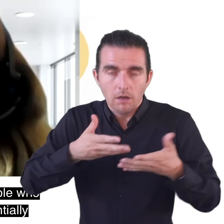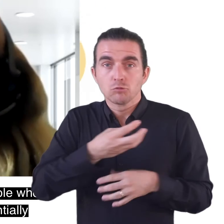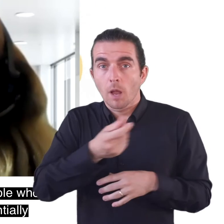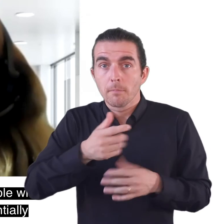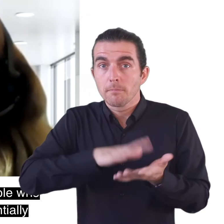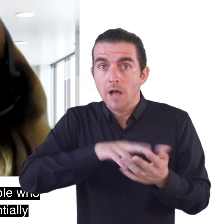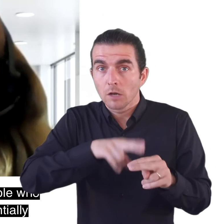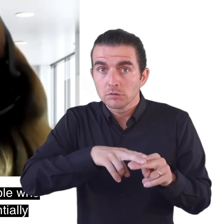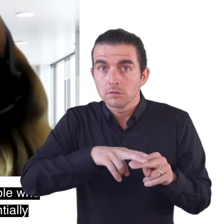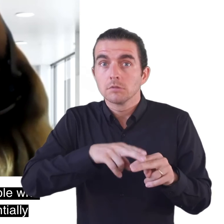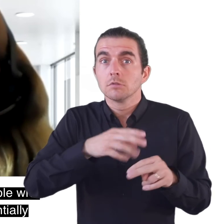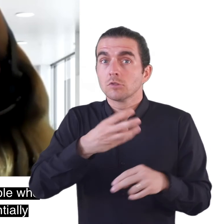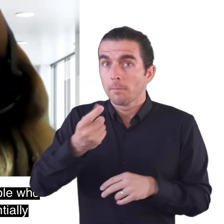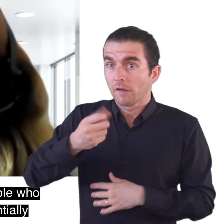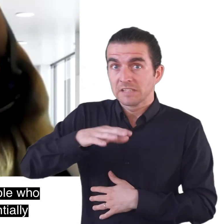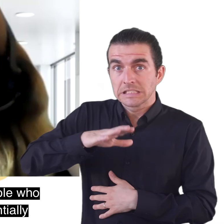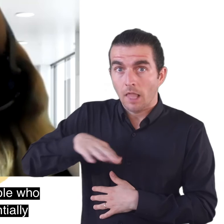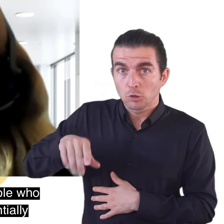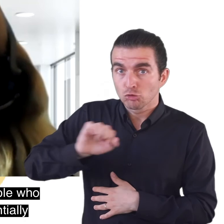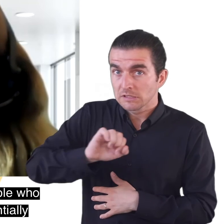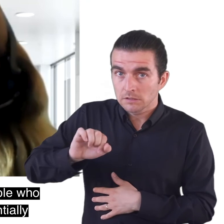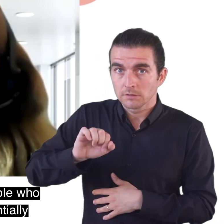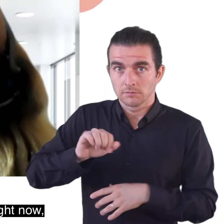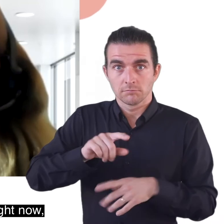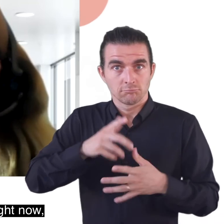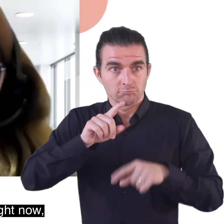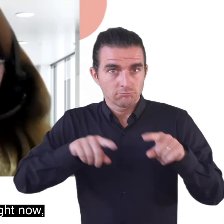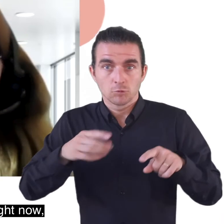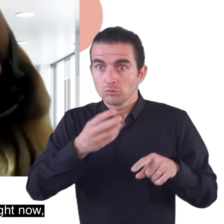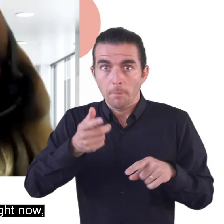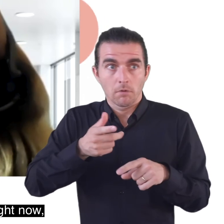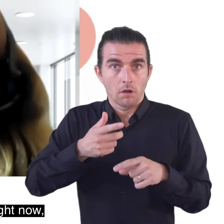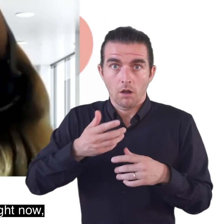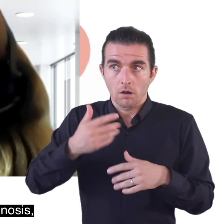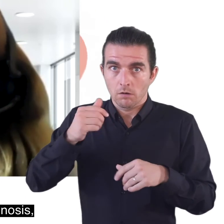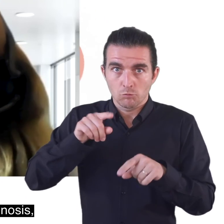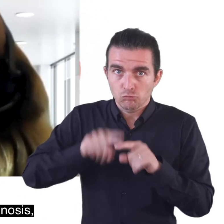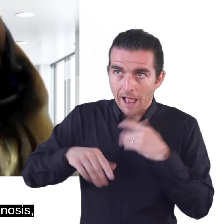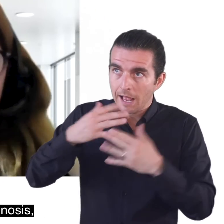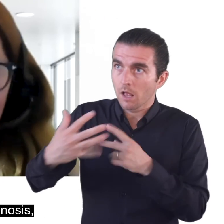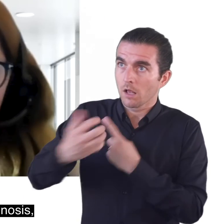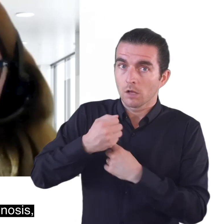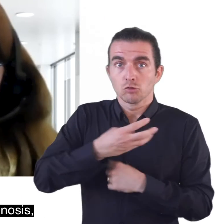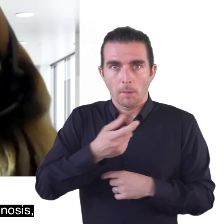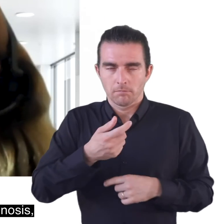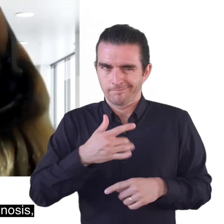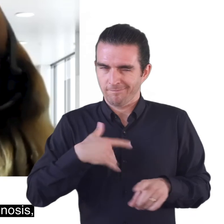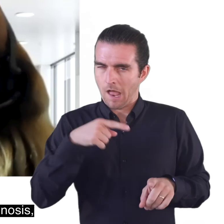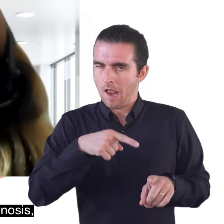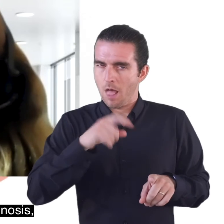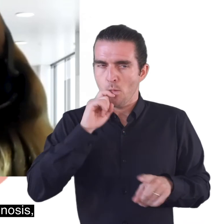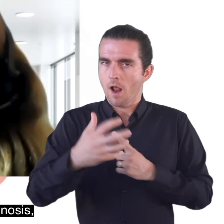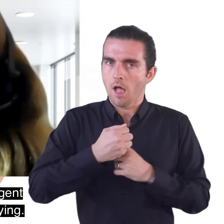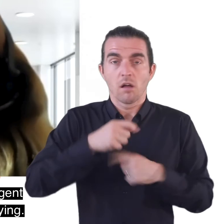parents of people who have had children potentially going through diagnosis right now or or suspecting of diagnosis